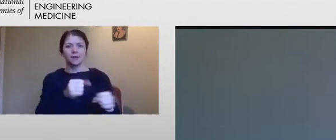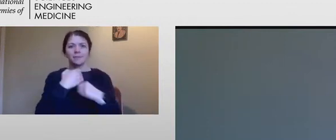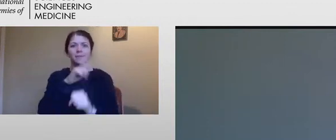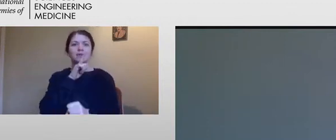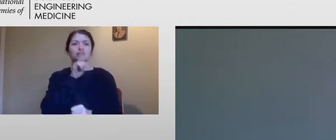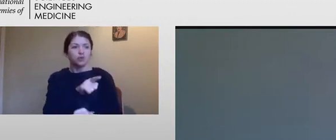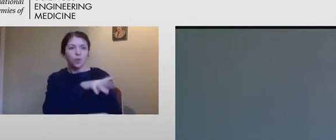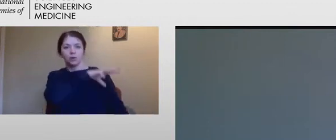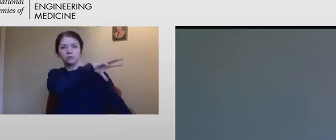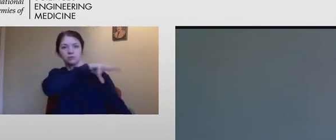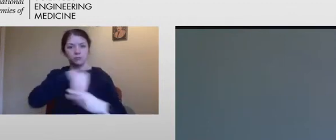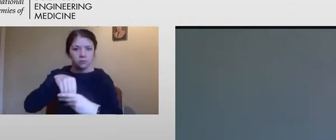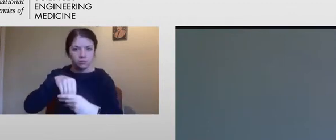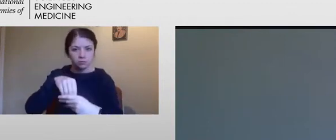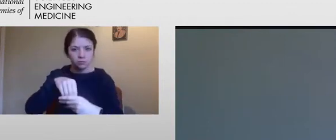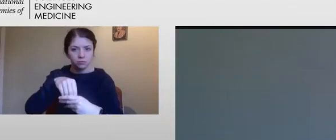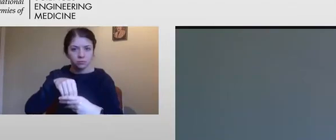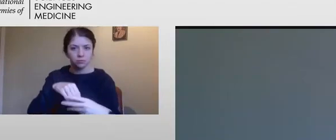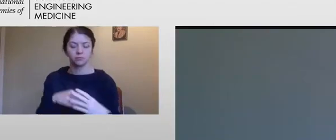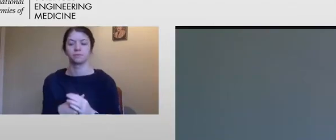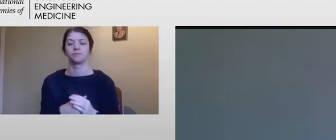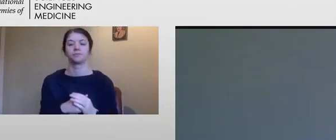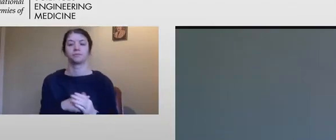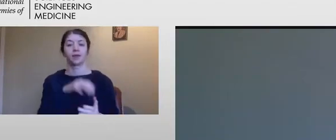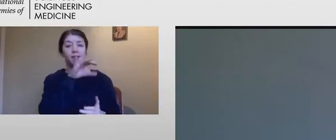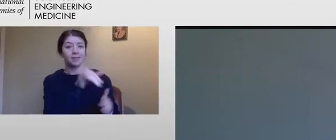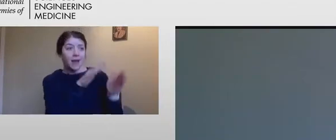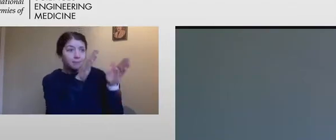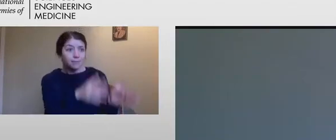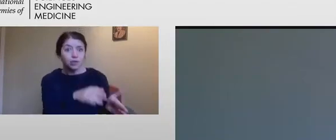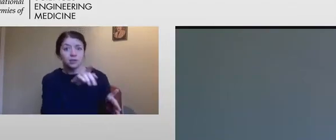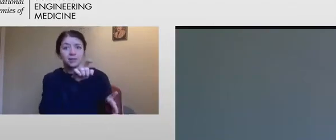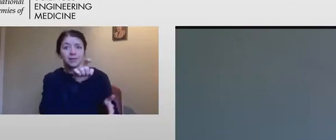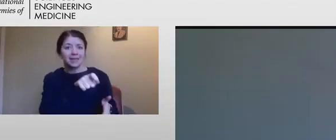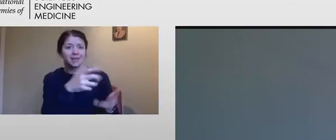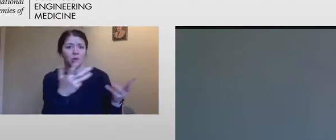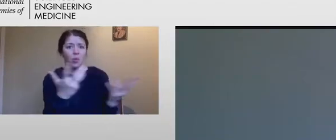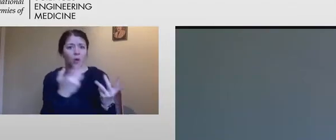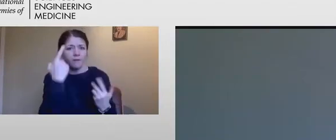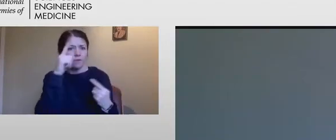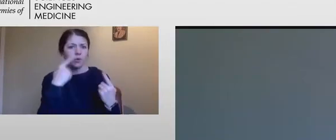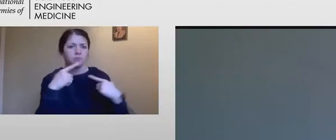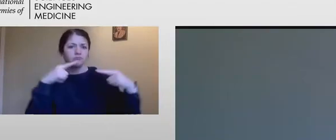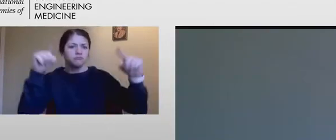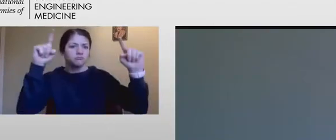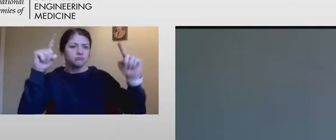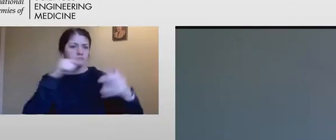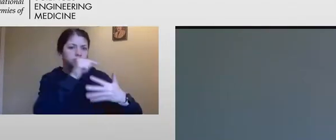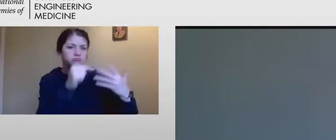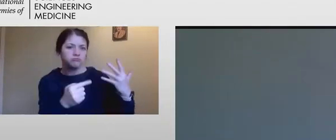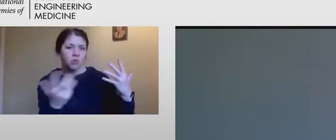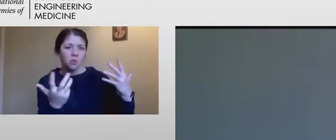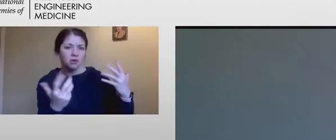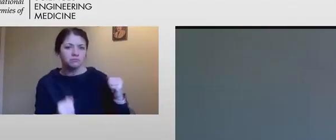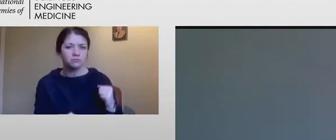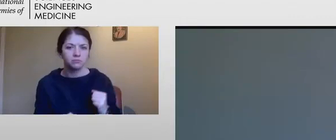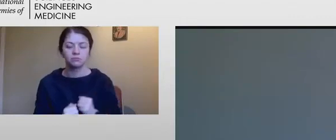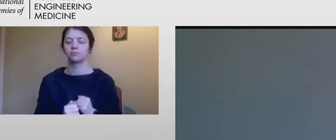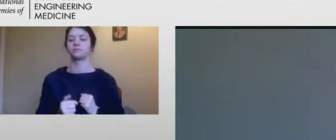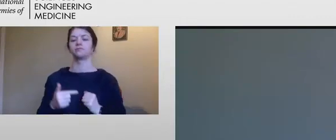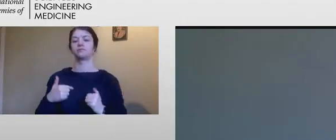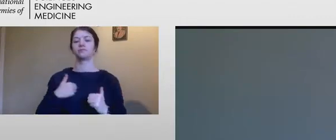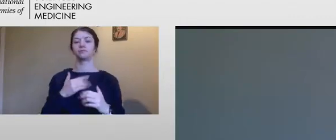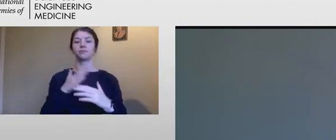What does this individual need to succeed? I shared a statistic